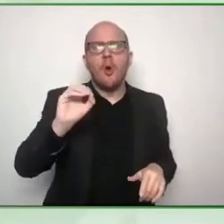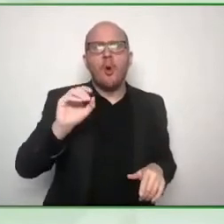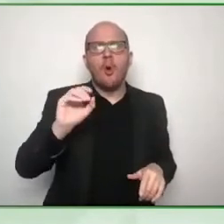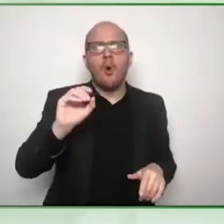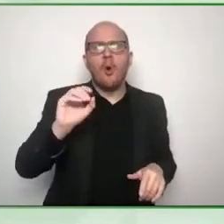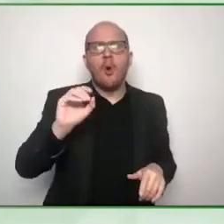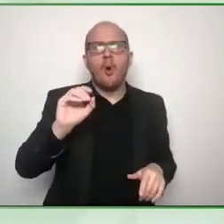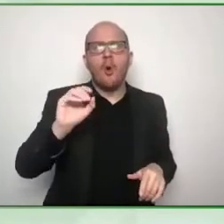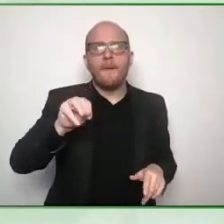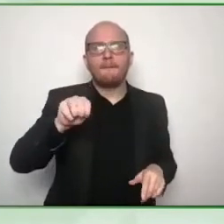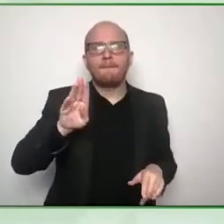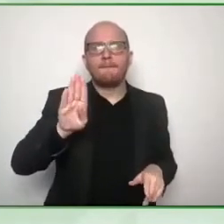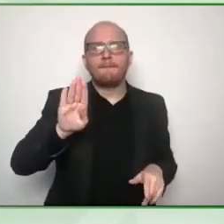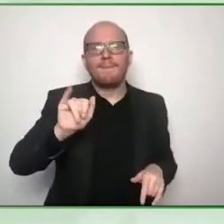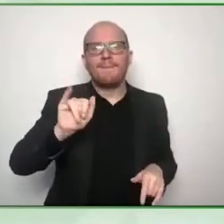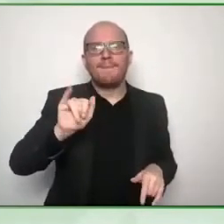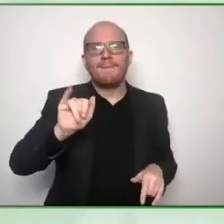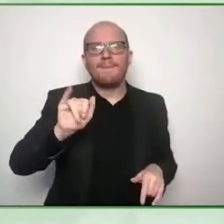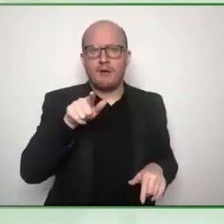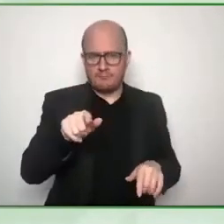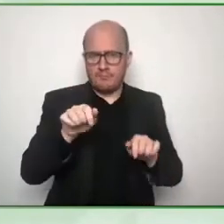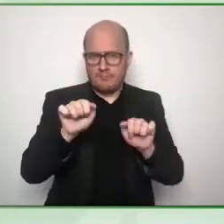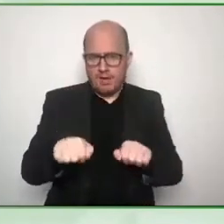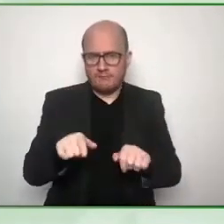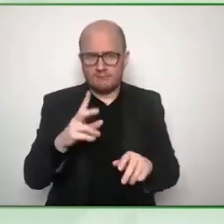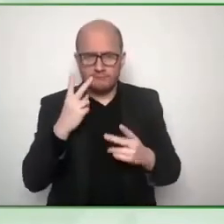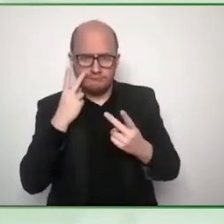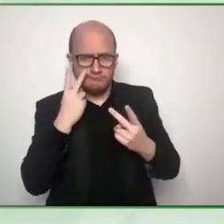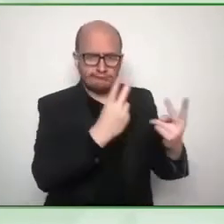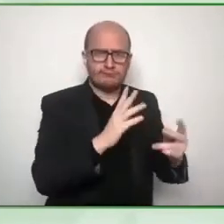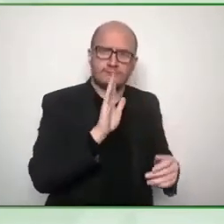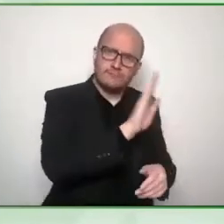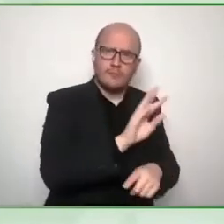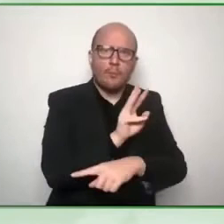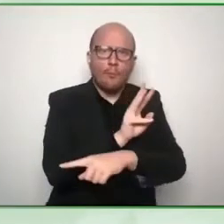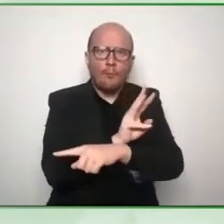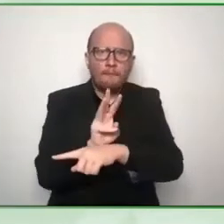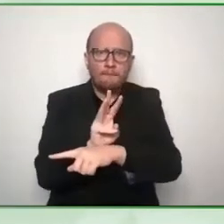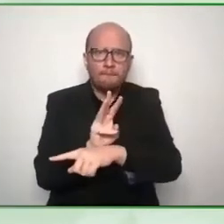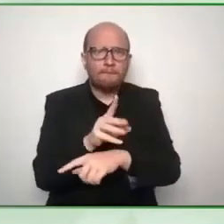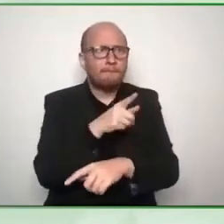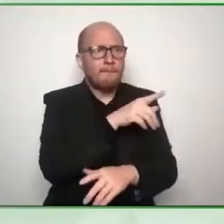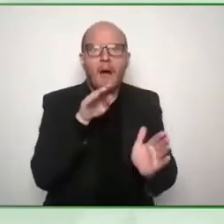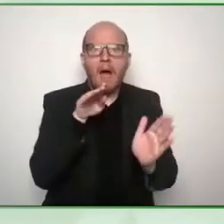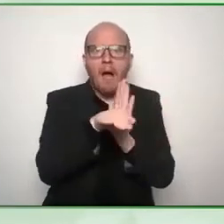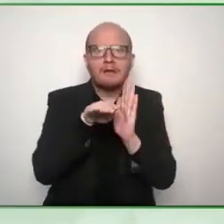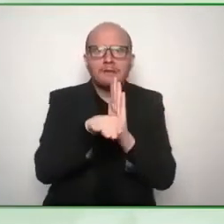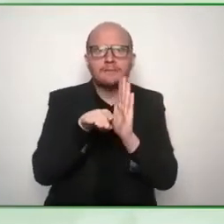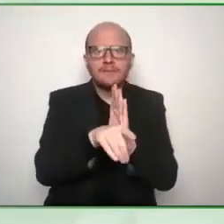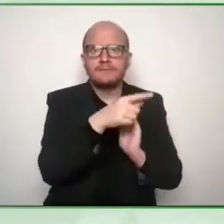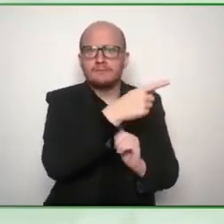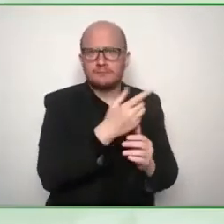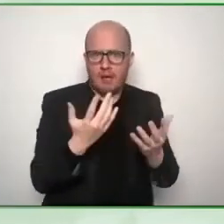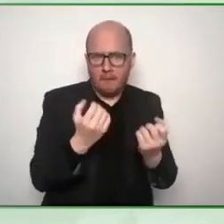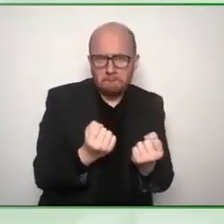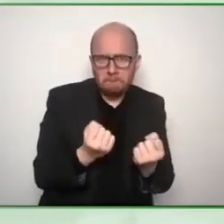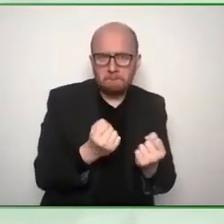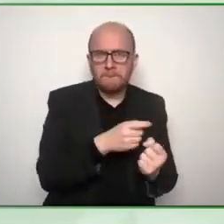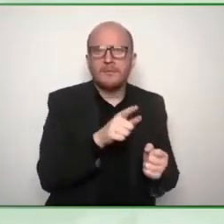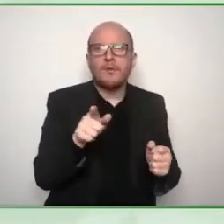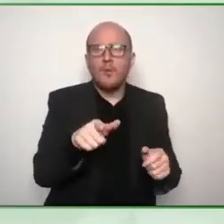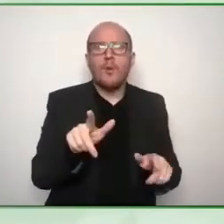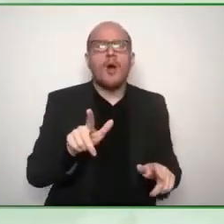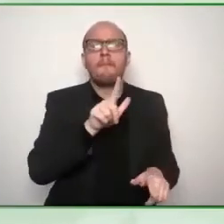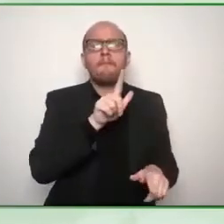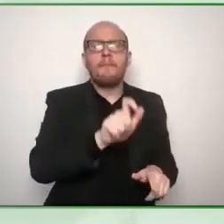or the government of british columbia um just on their accessibility tab towards the uh end of the home page but um